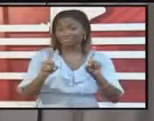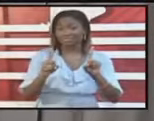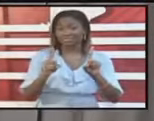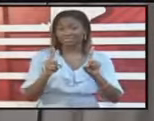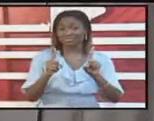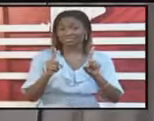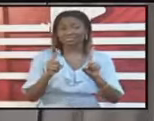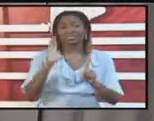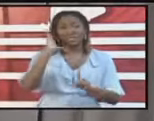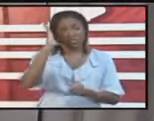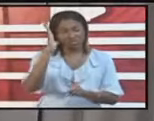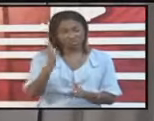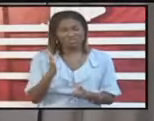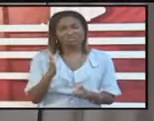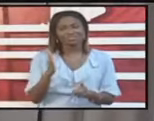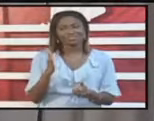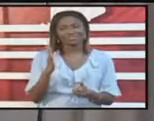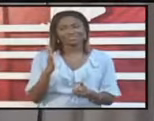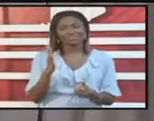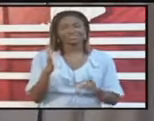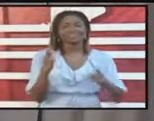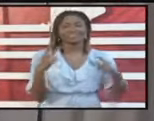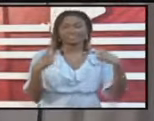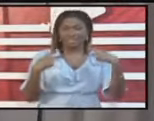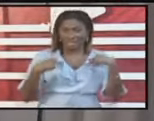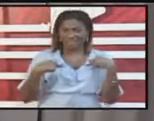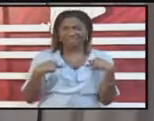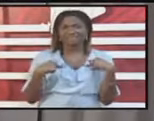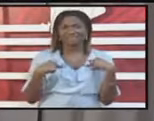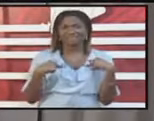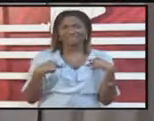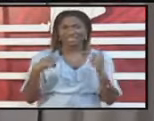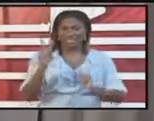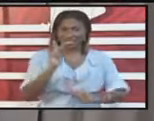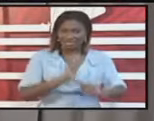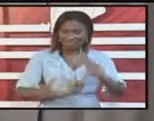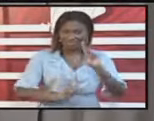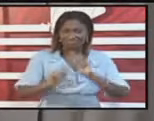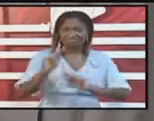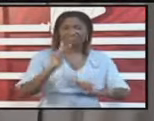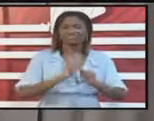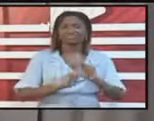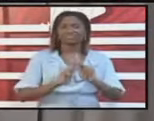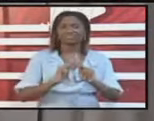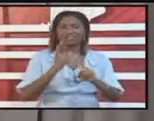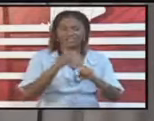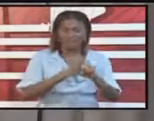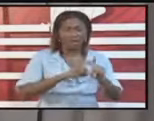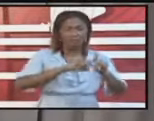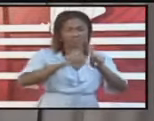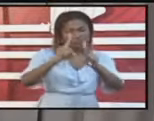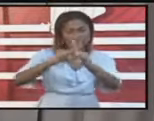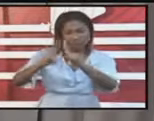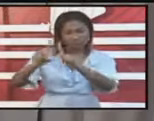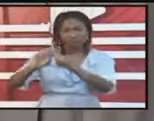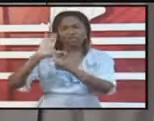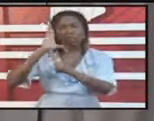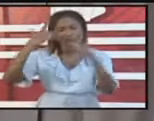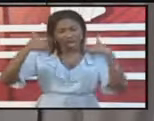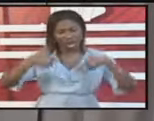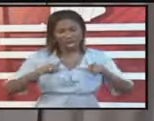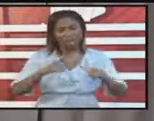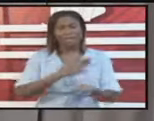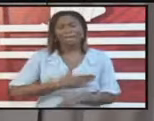going to be this repatriation of persons who are currently in these jurisdictions. Bear with us. We know your